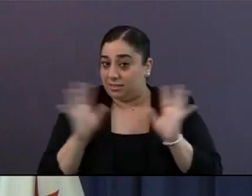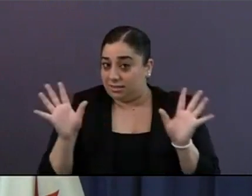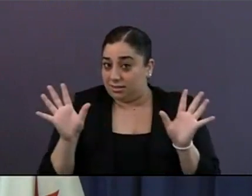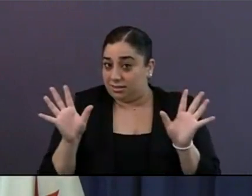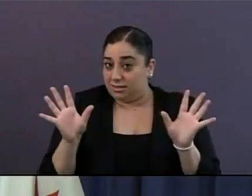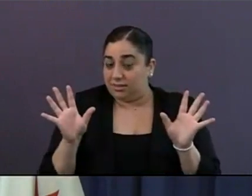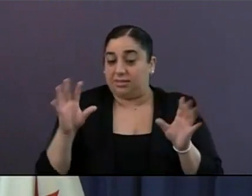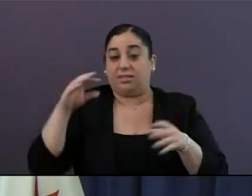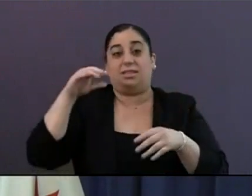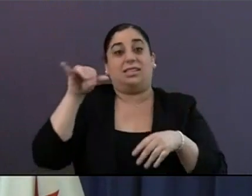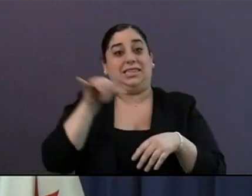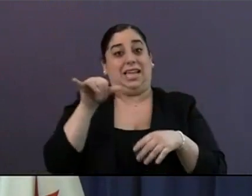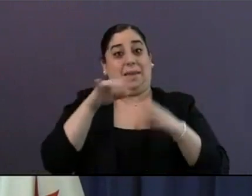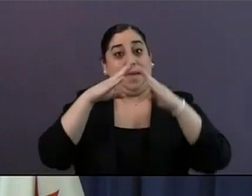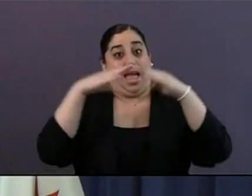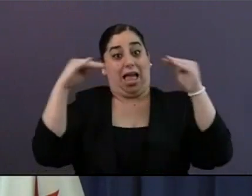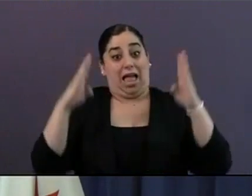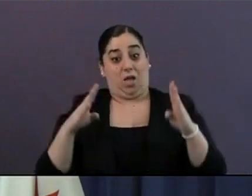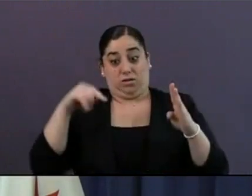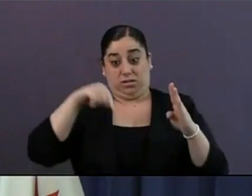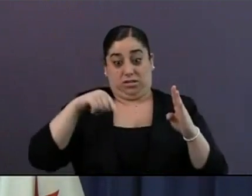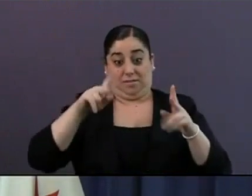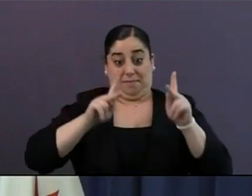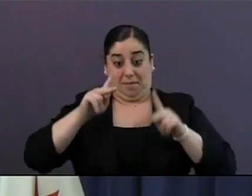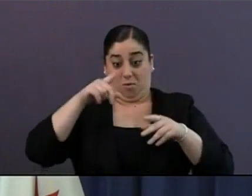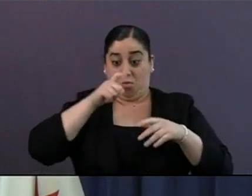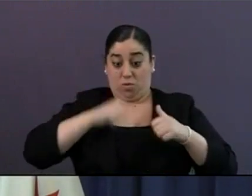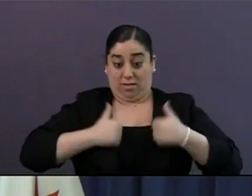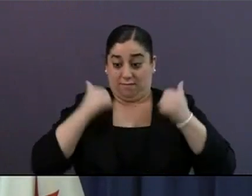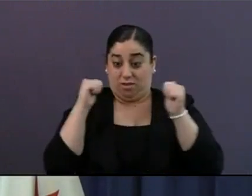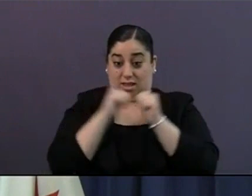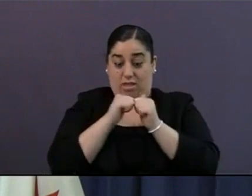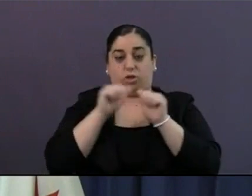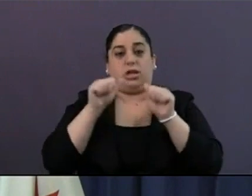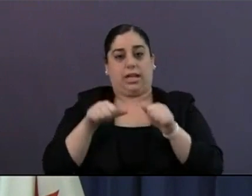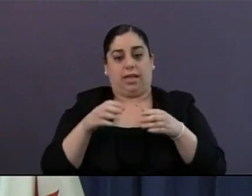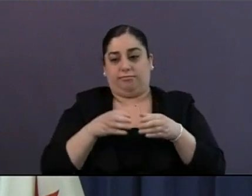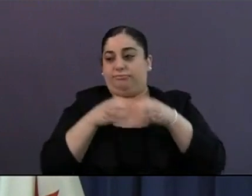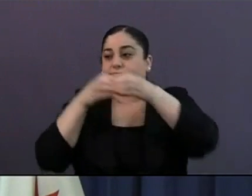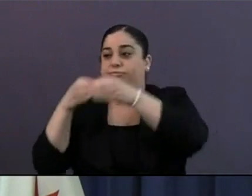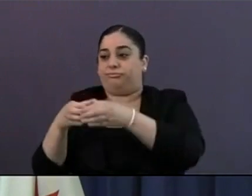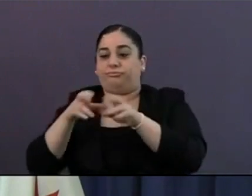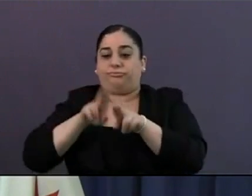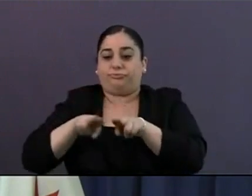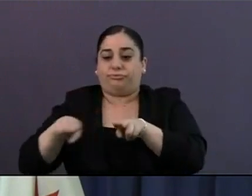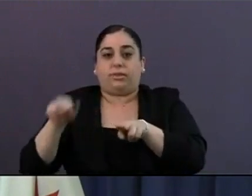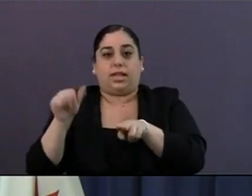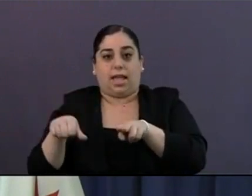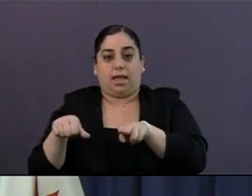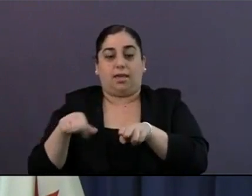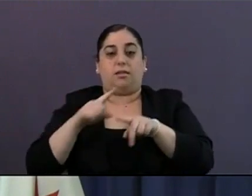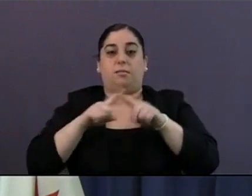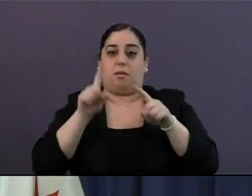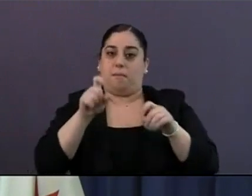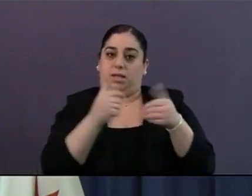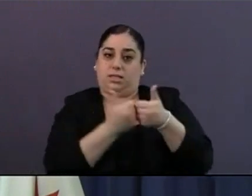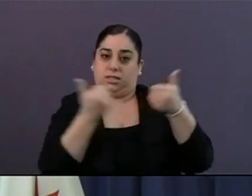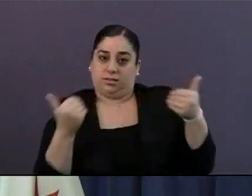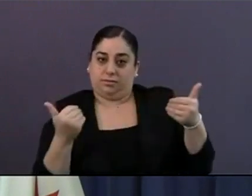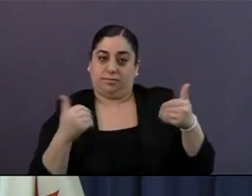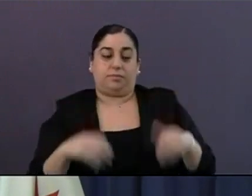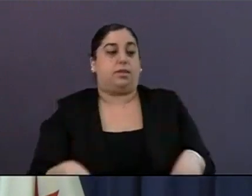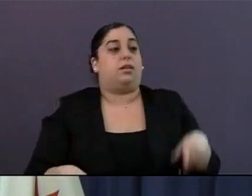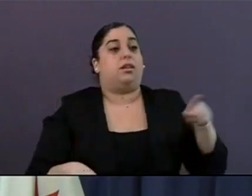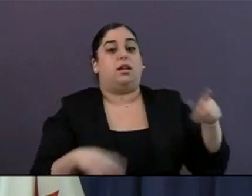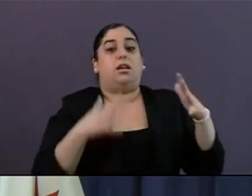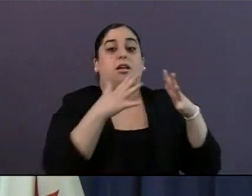news. I think that will be great. Again, that starts on June 2nd. Also per the county beach parking lots are going to remain closed